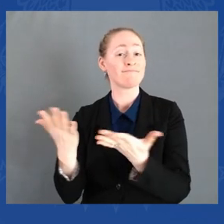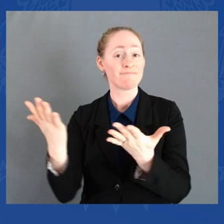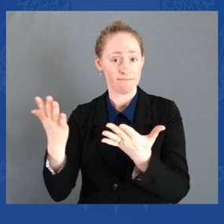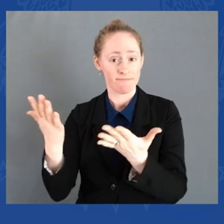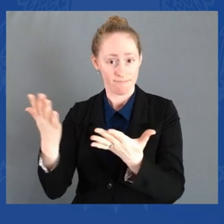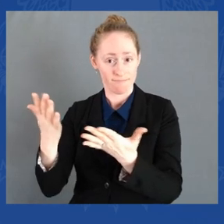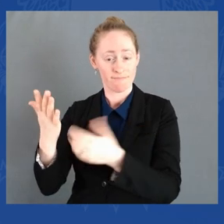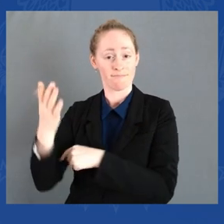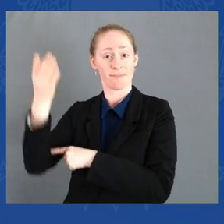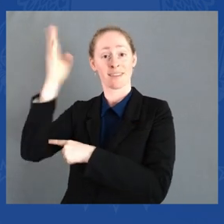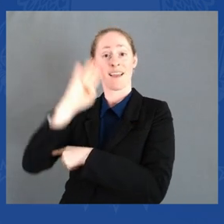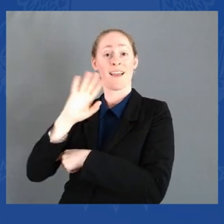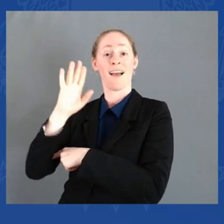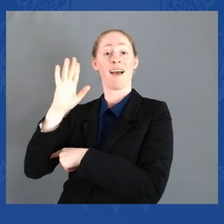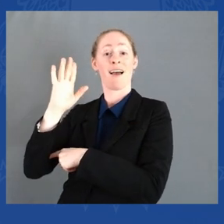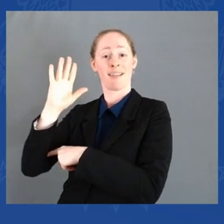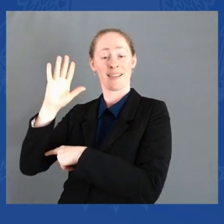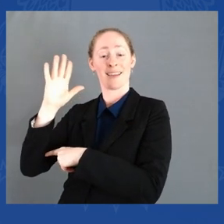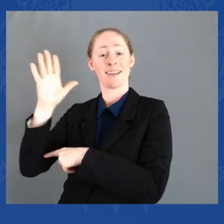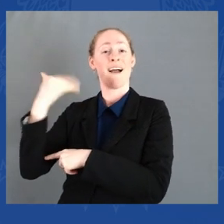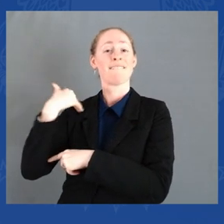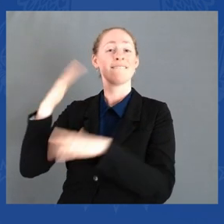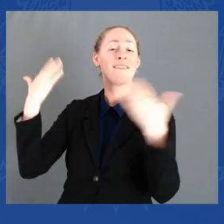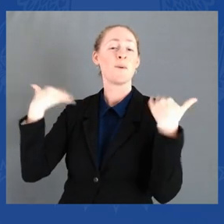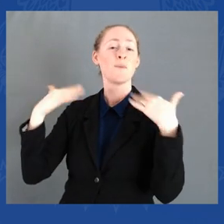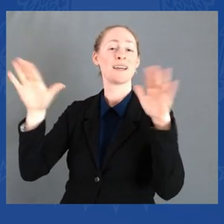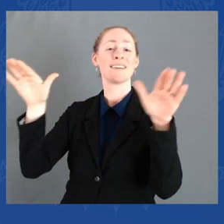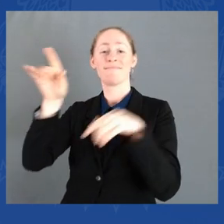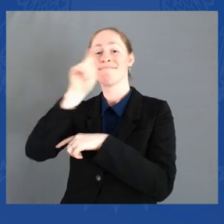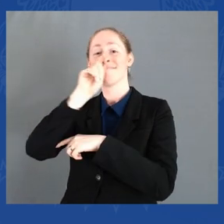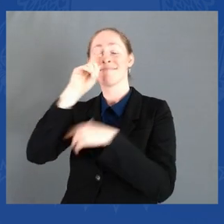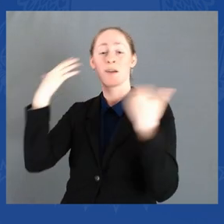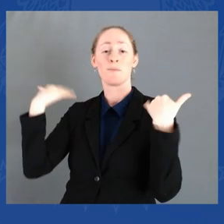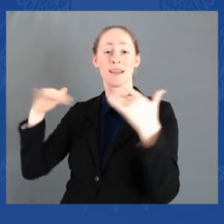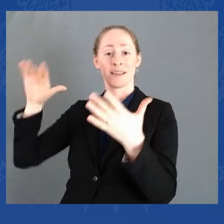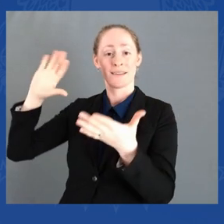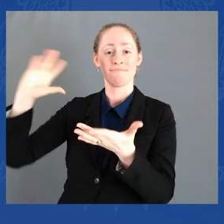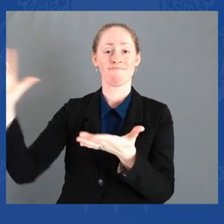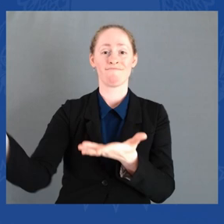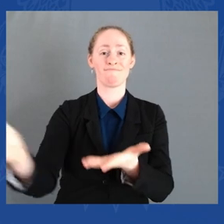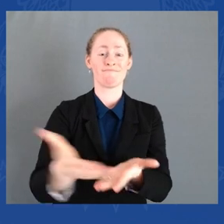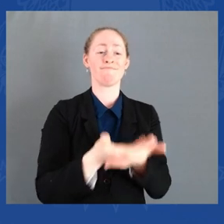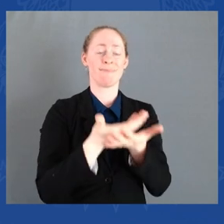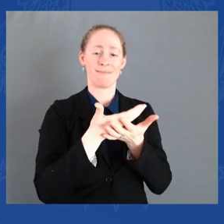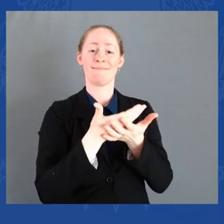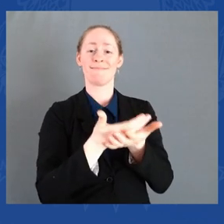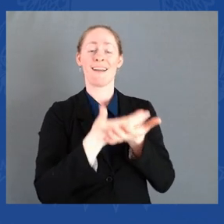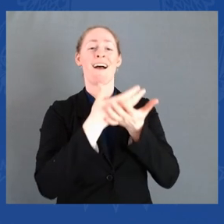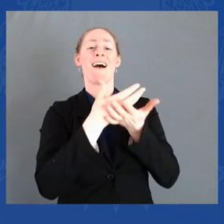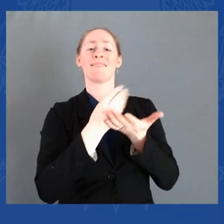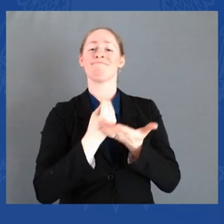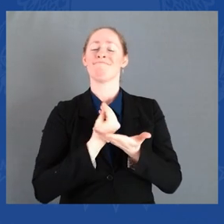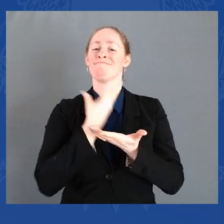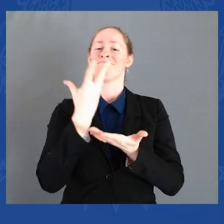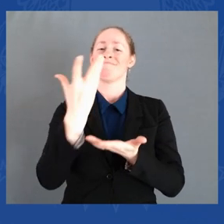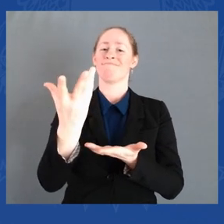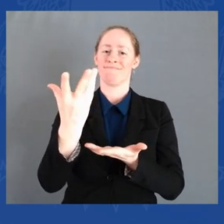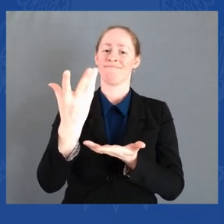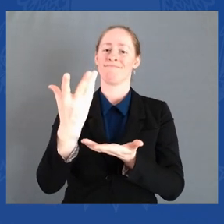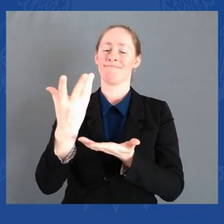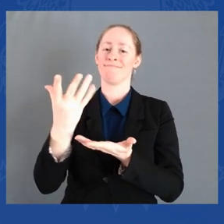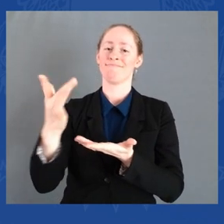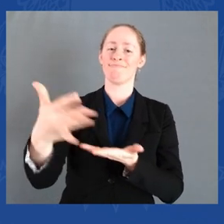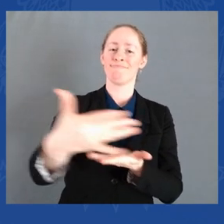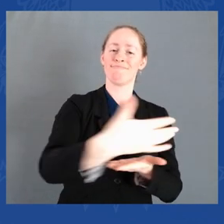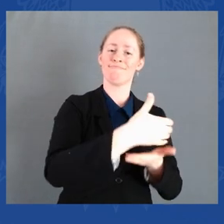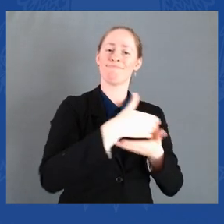and let the sun shine upon you until, and then he goes on to talk about that we all, all to God will hold you in the